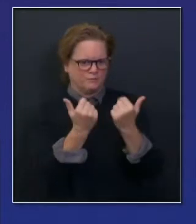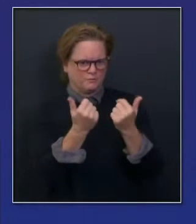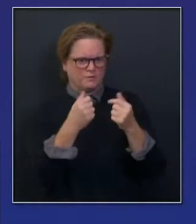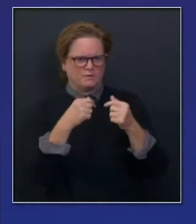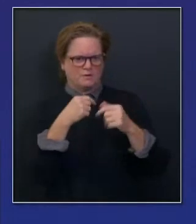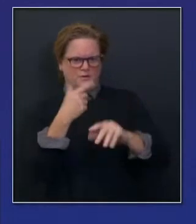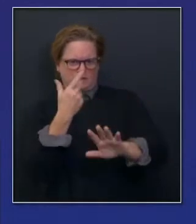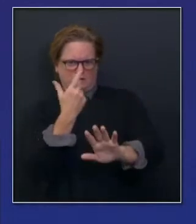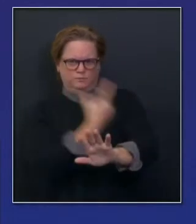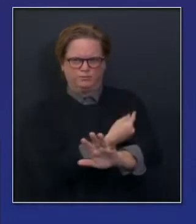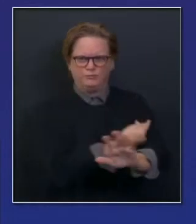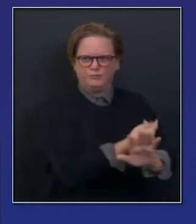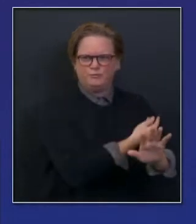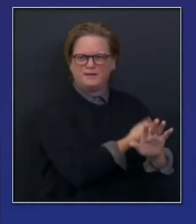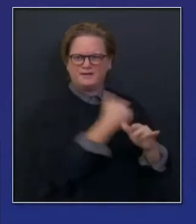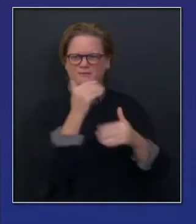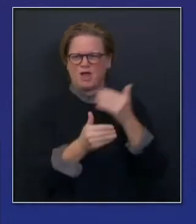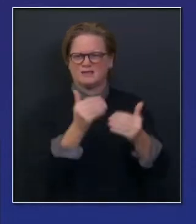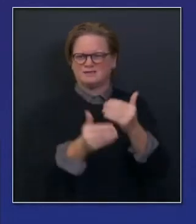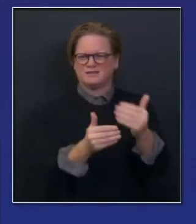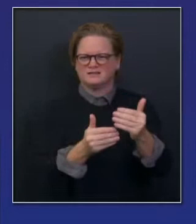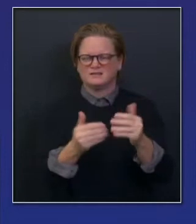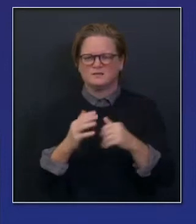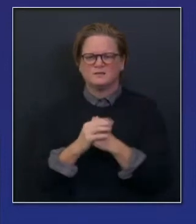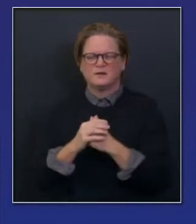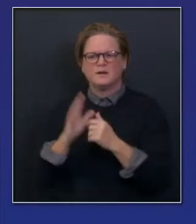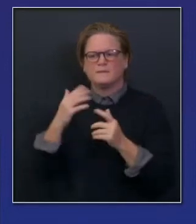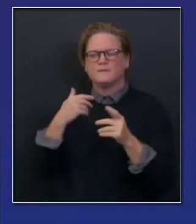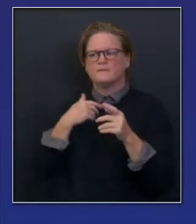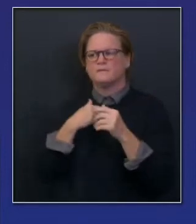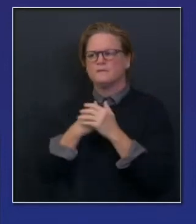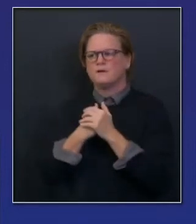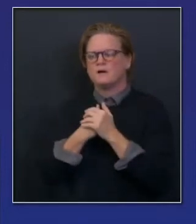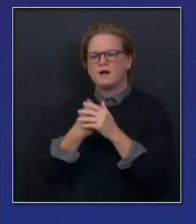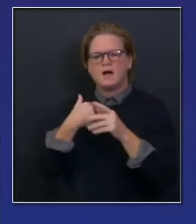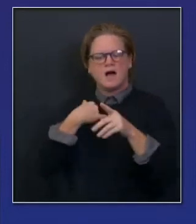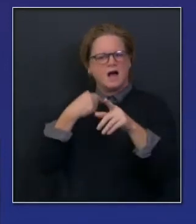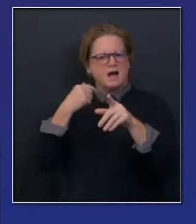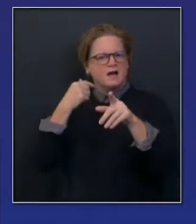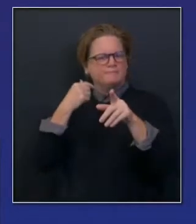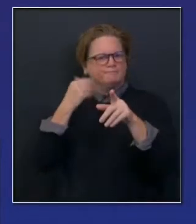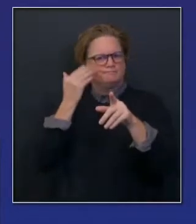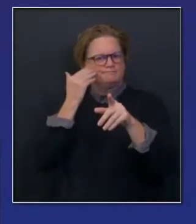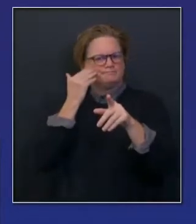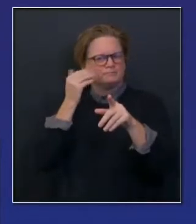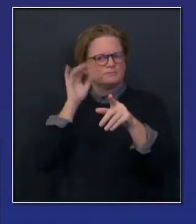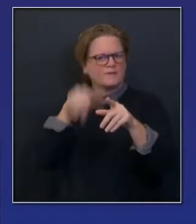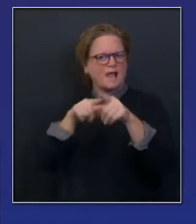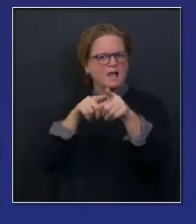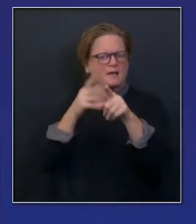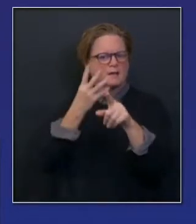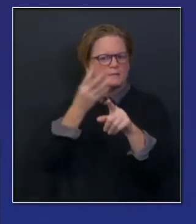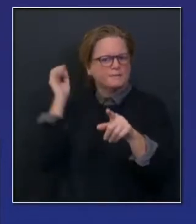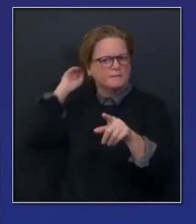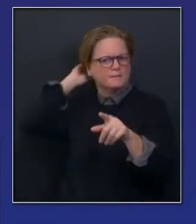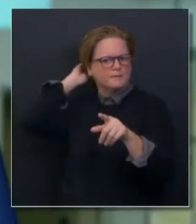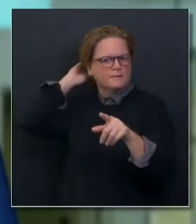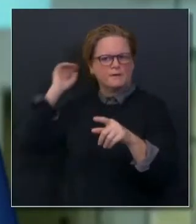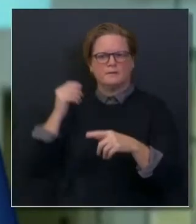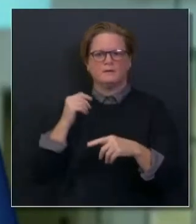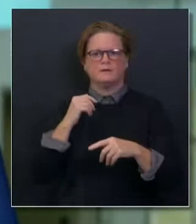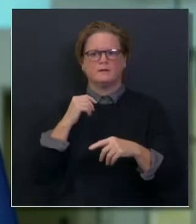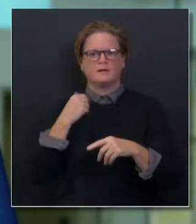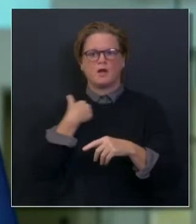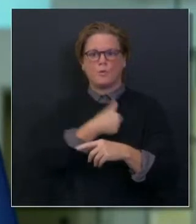mindful, and forgive me for belaboring your question, and I'll pull this over to Dr. Galli, that just because we receive all the doses,